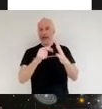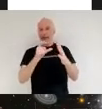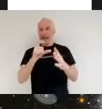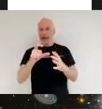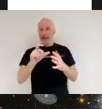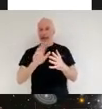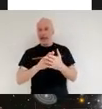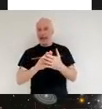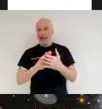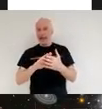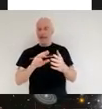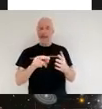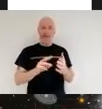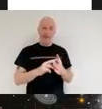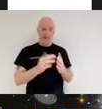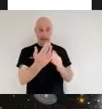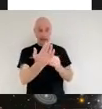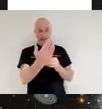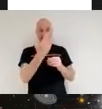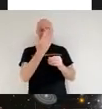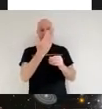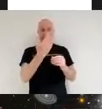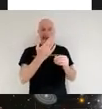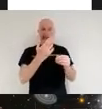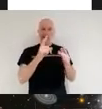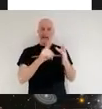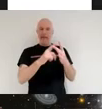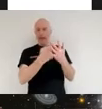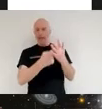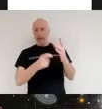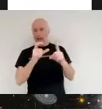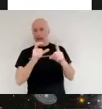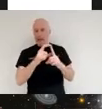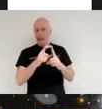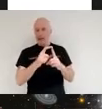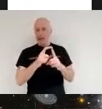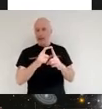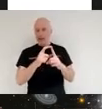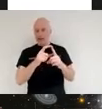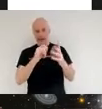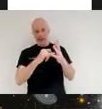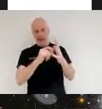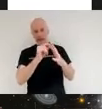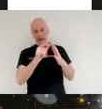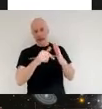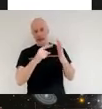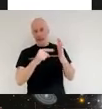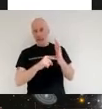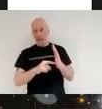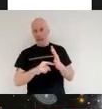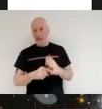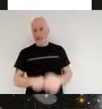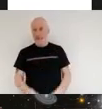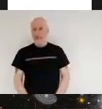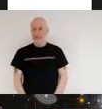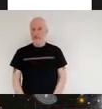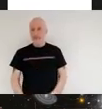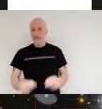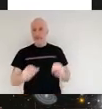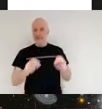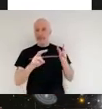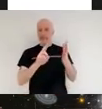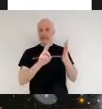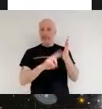near infrared spectrometry we have nearest which is uh near infrared both camera and spectroscopic